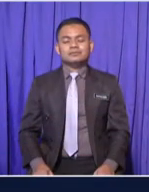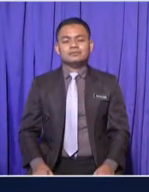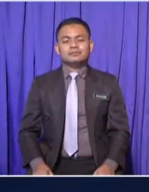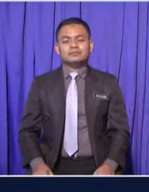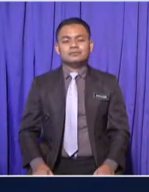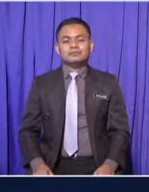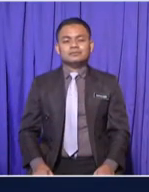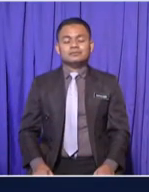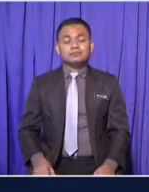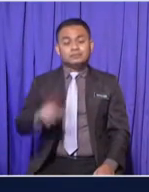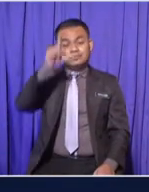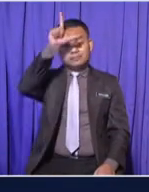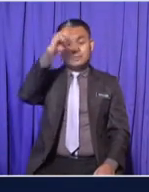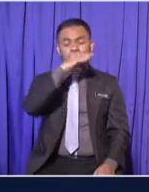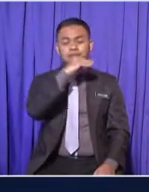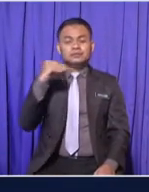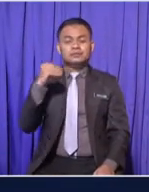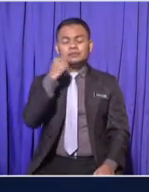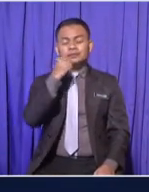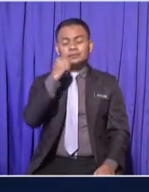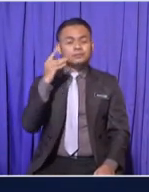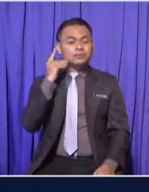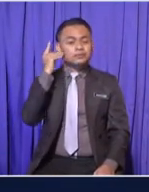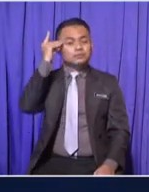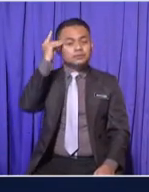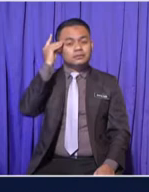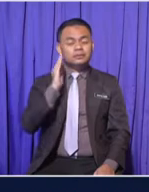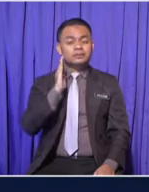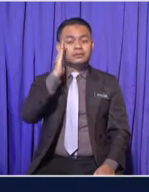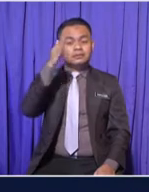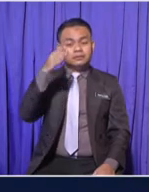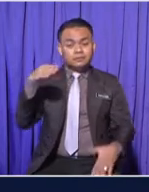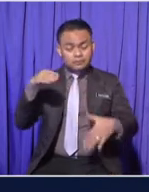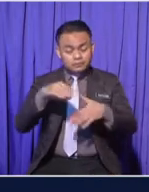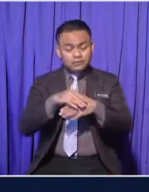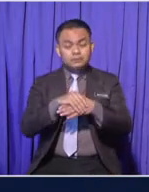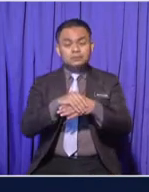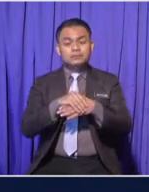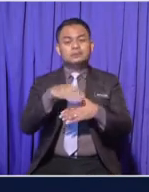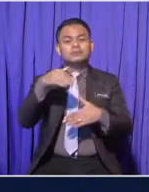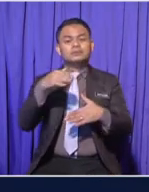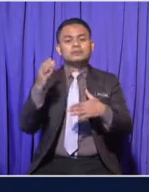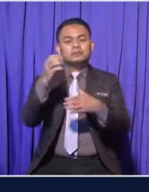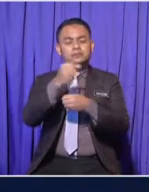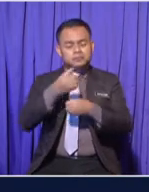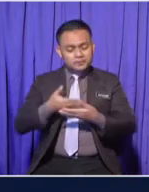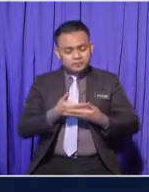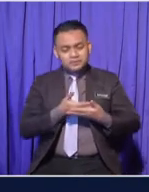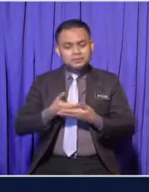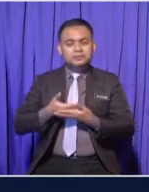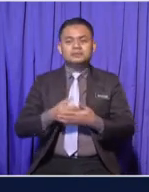A male and female adults will need to get married before having a child